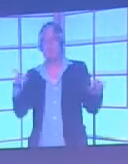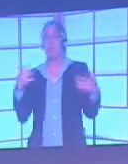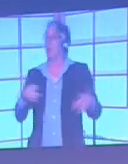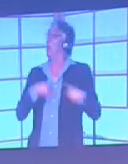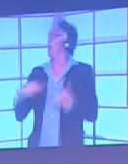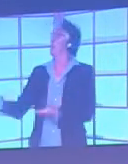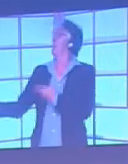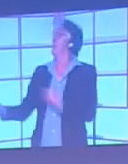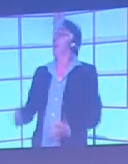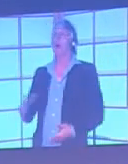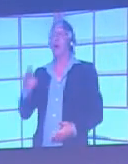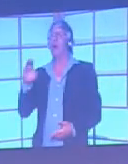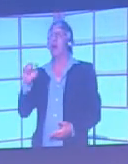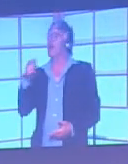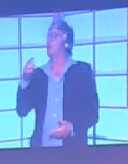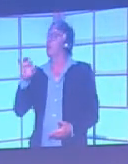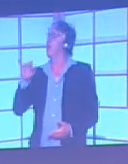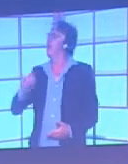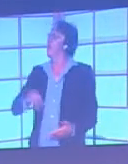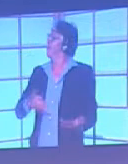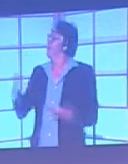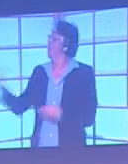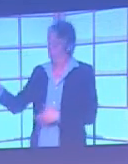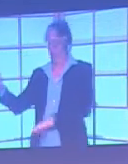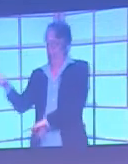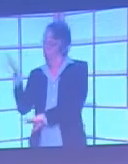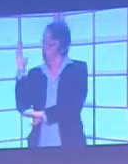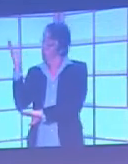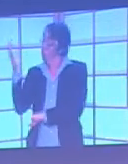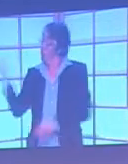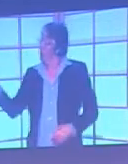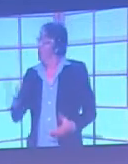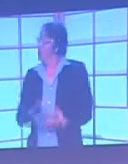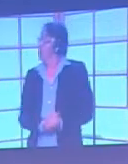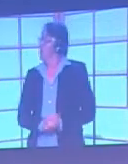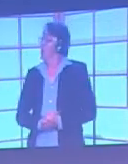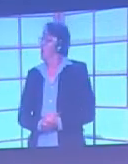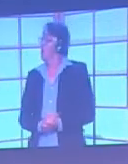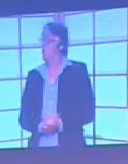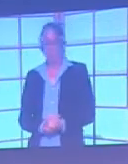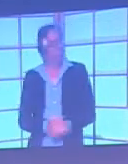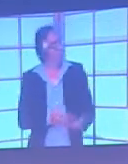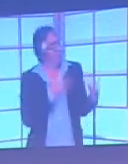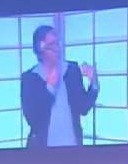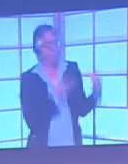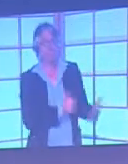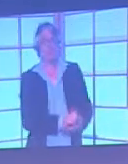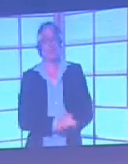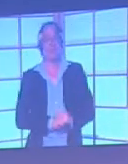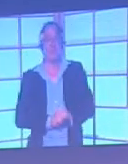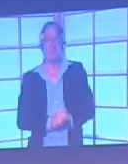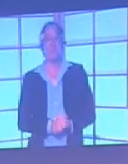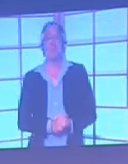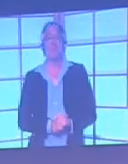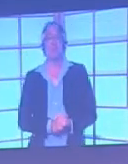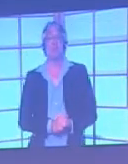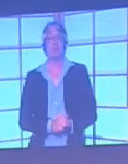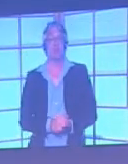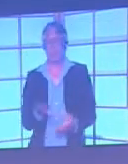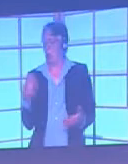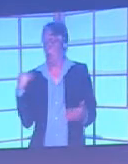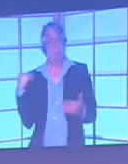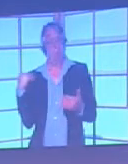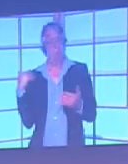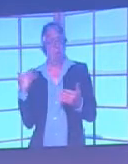to the stage to present to you some of the issues that colourblind people face. Thank you, Joyce. In the recent past,